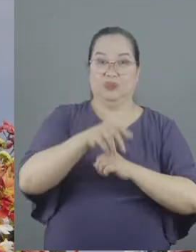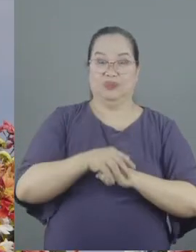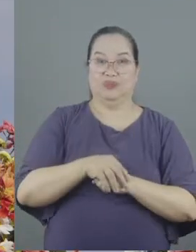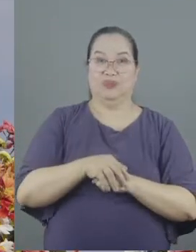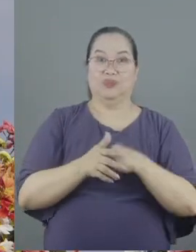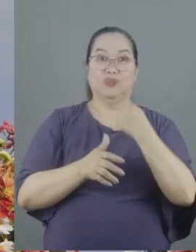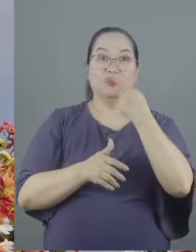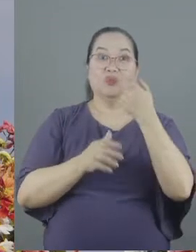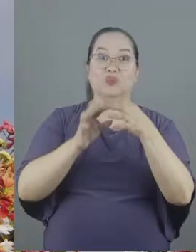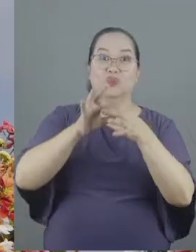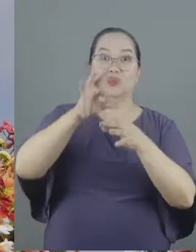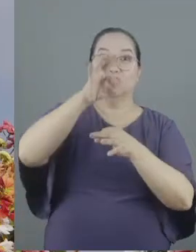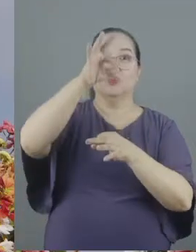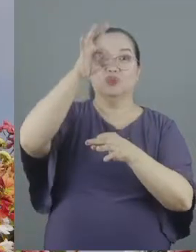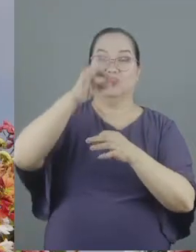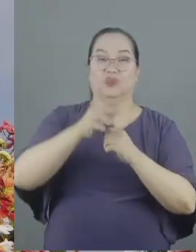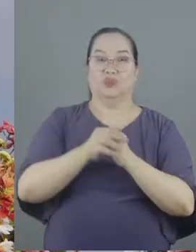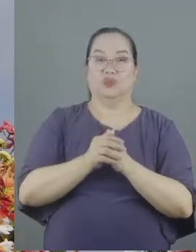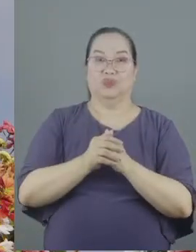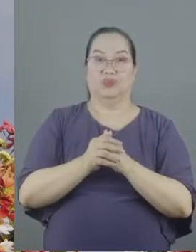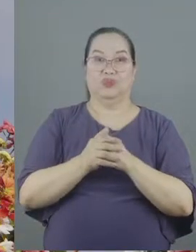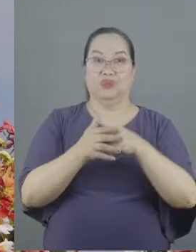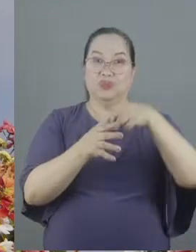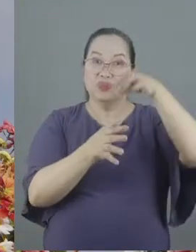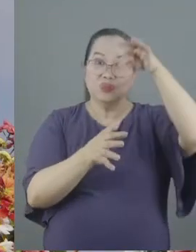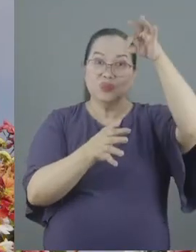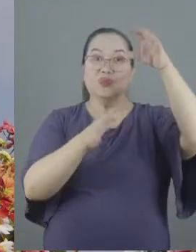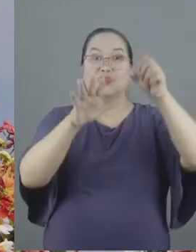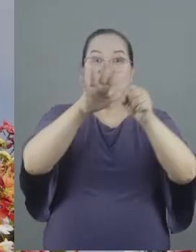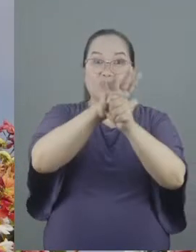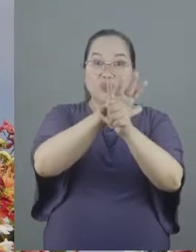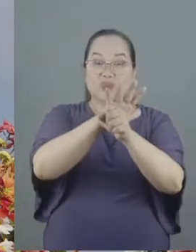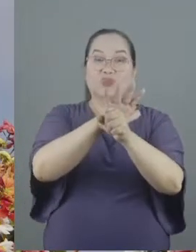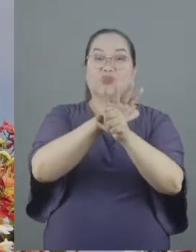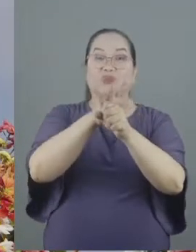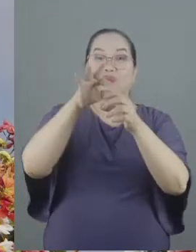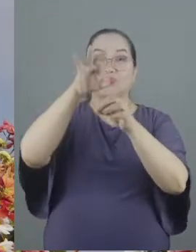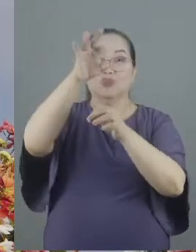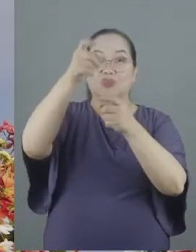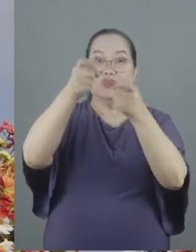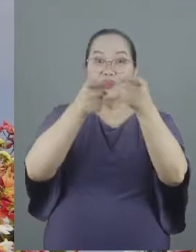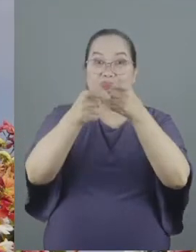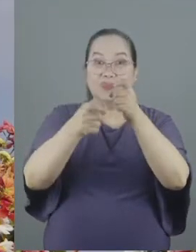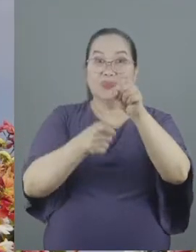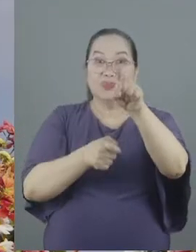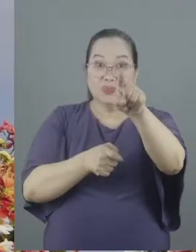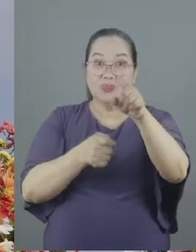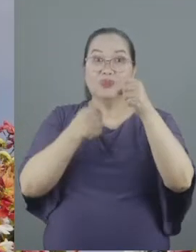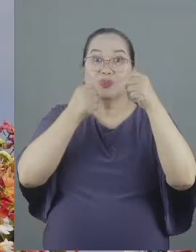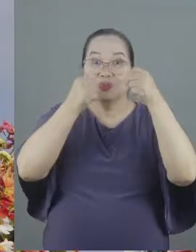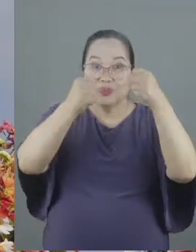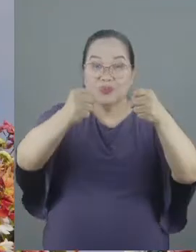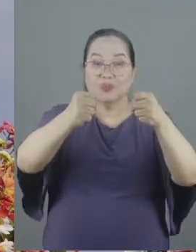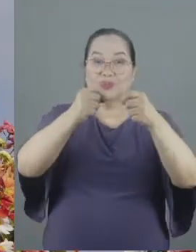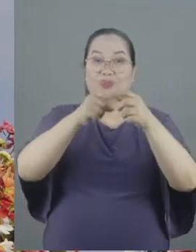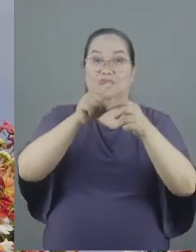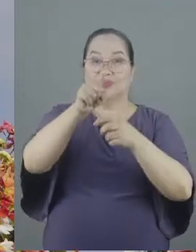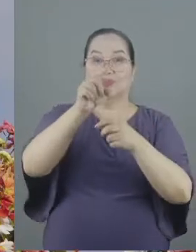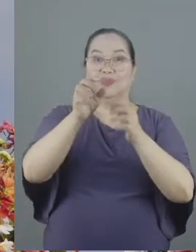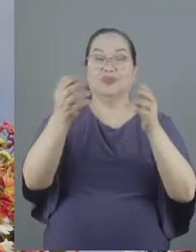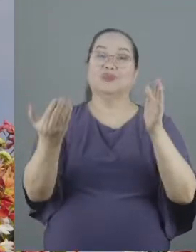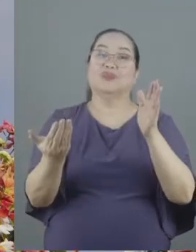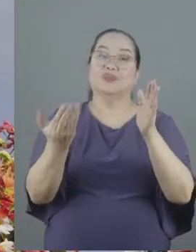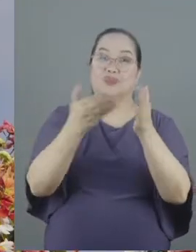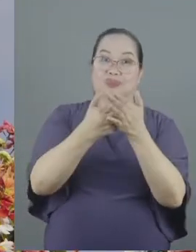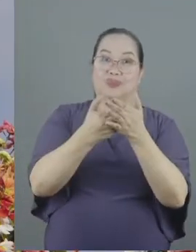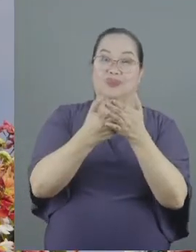are spiritual spirit filled spirit controlled you who are spiritual should restore him